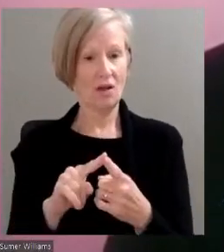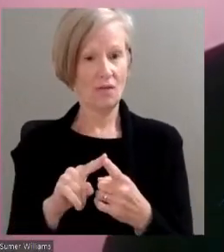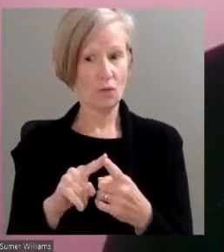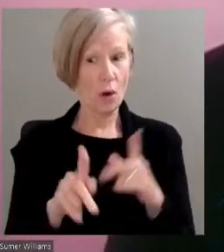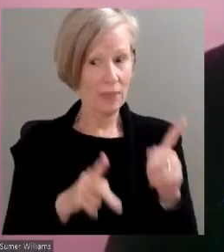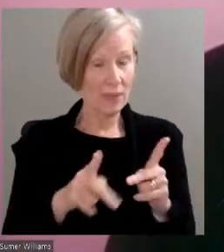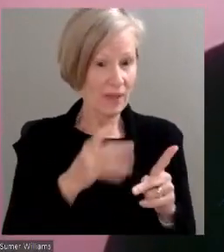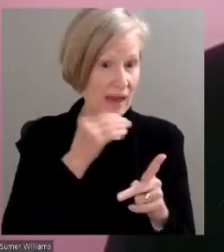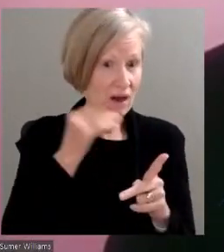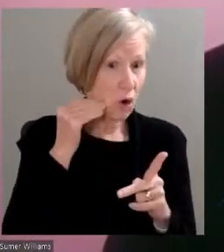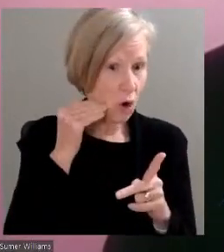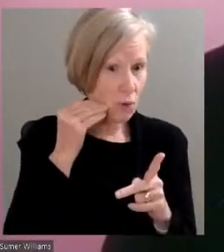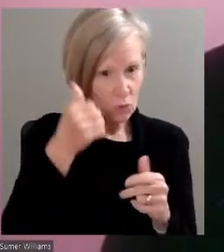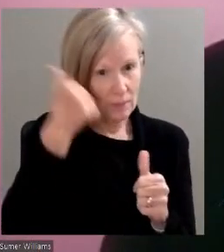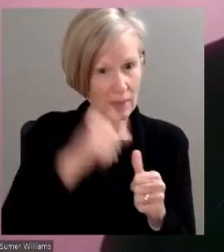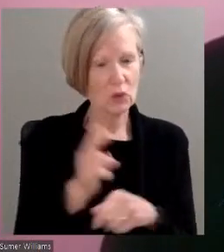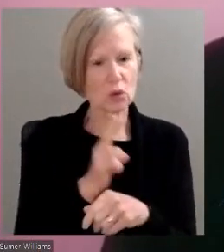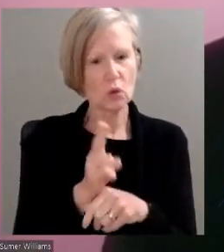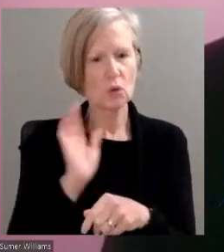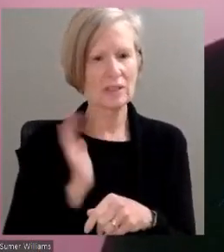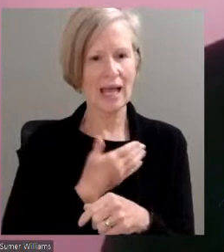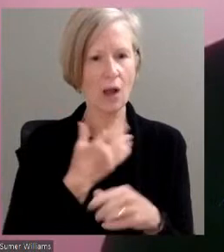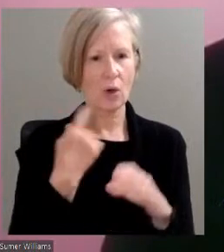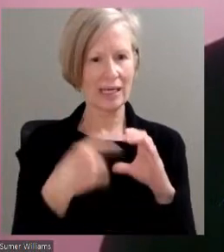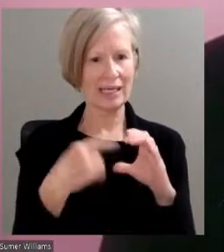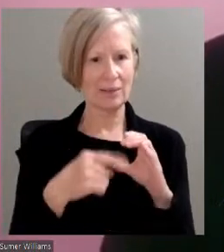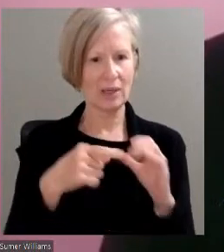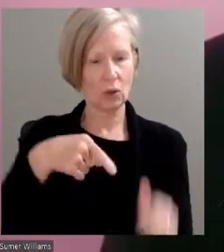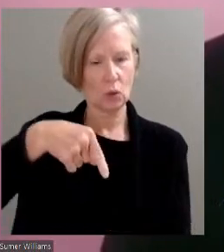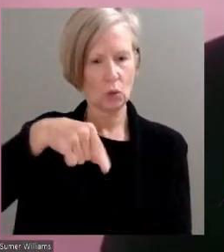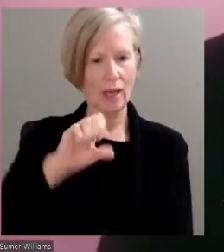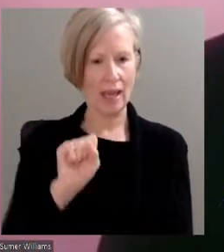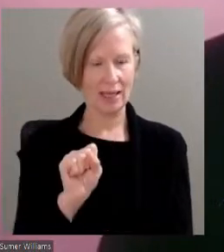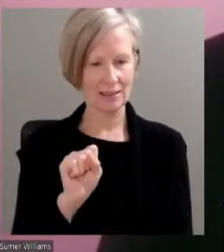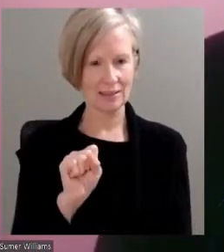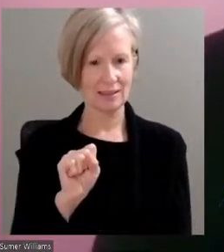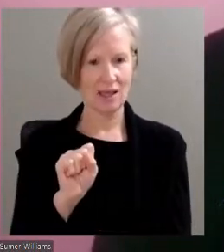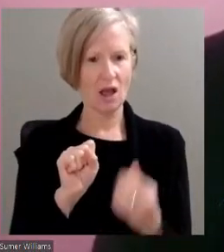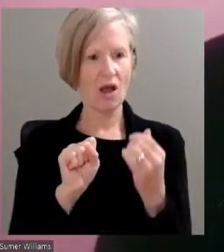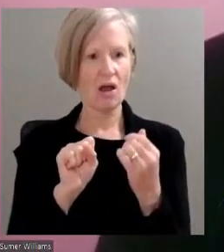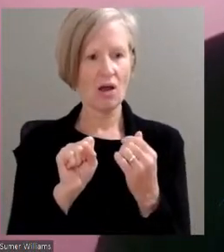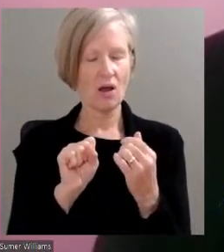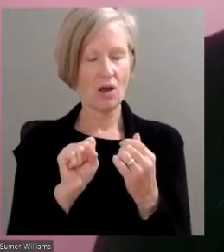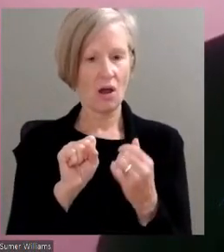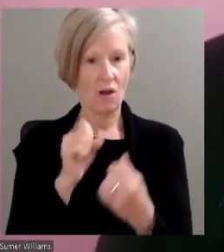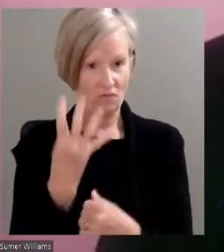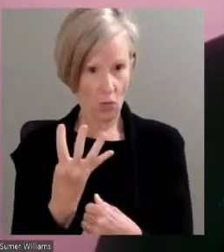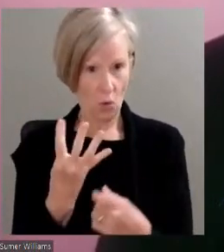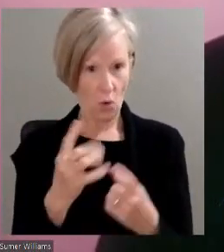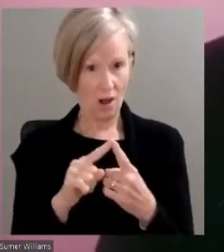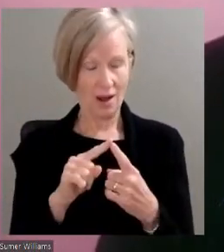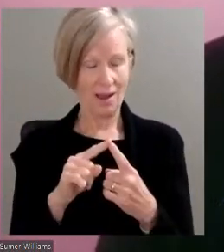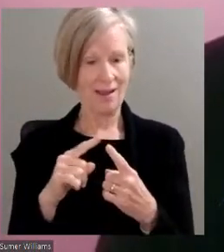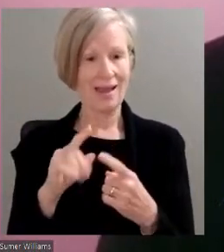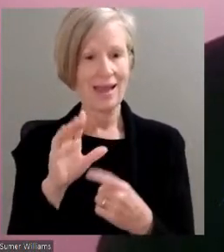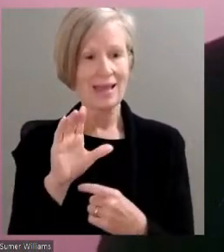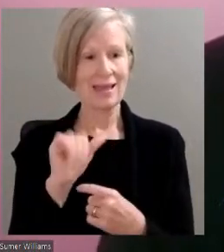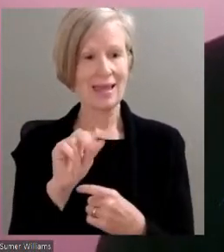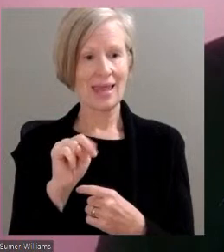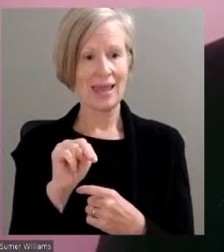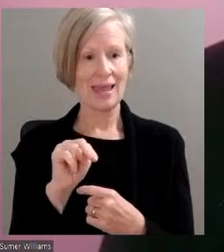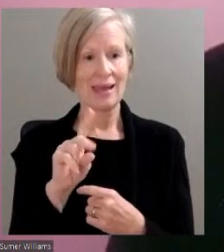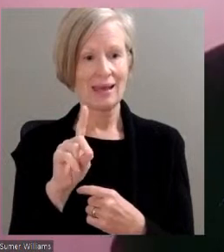forget to utilize our email, qs4candidate at mcc.edu.